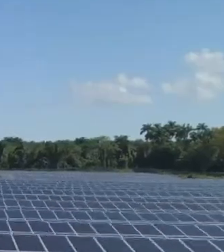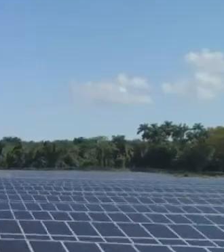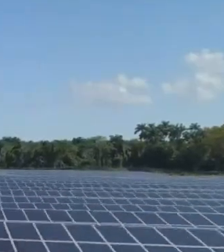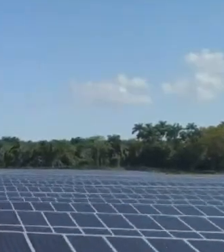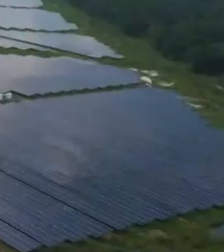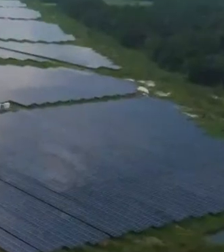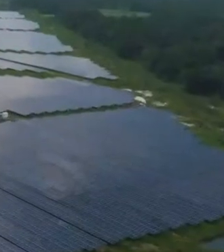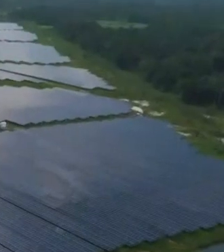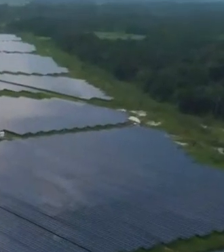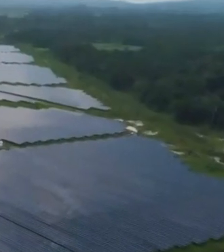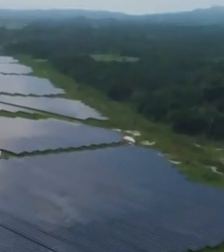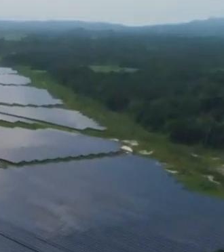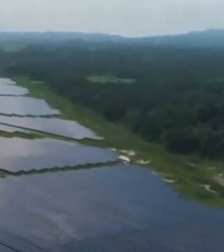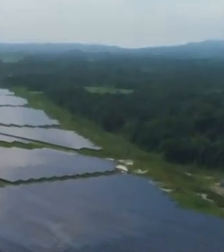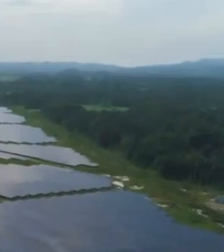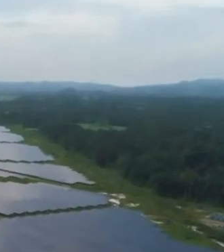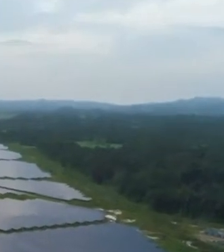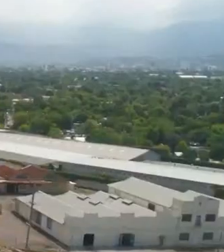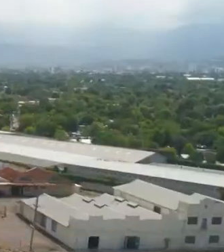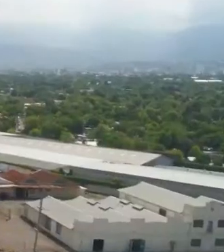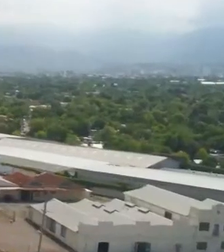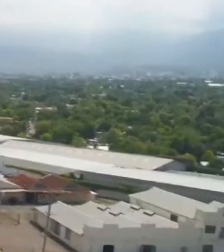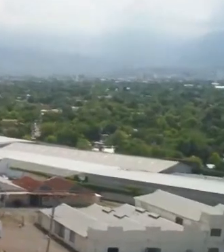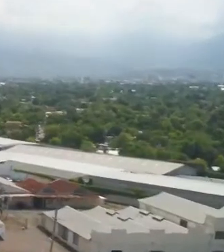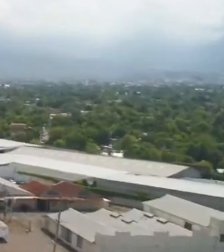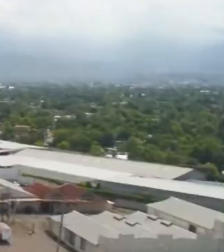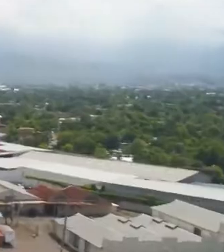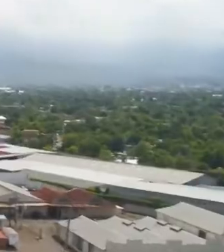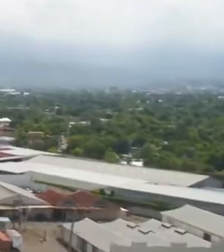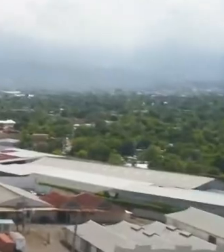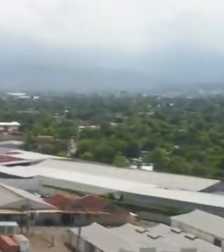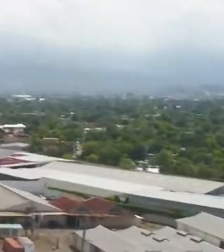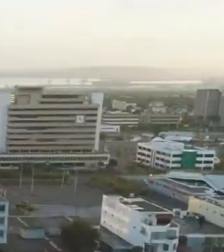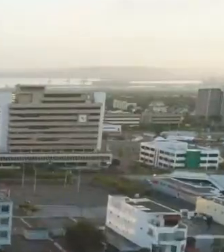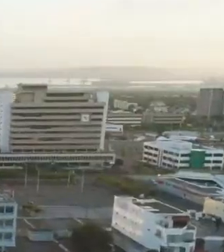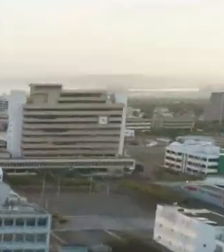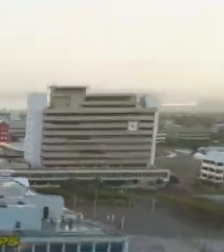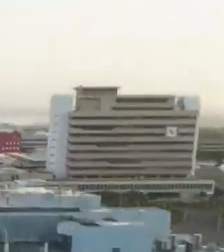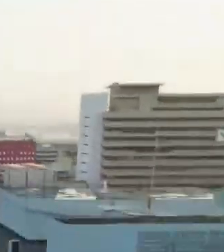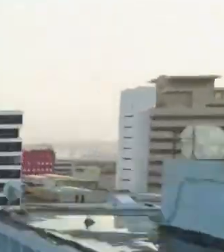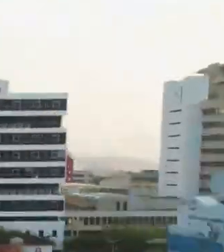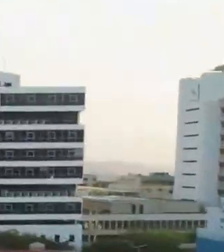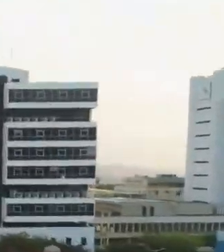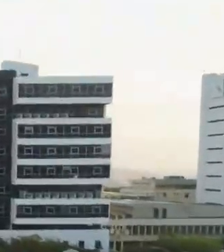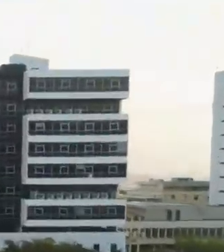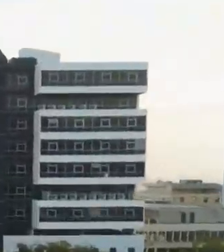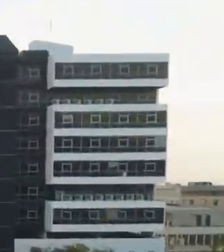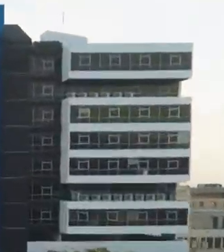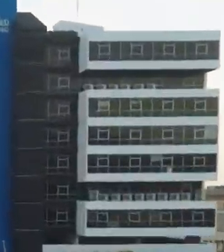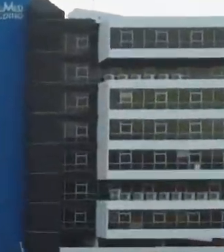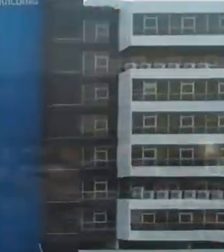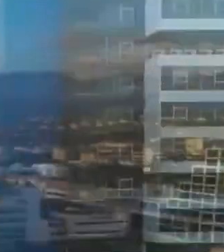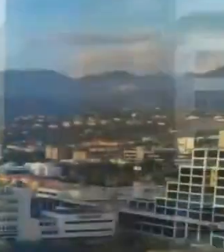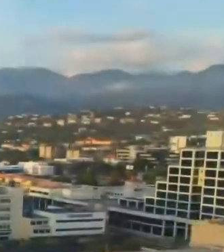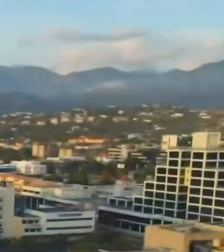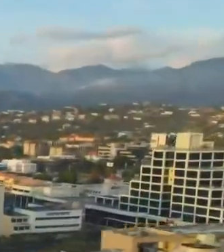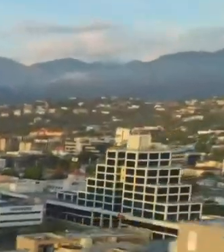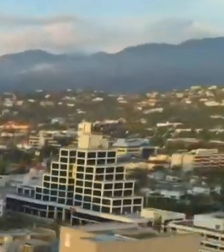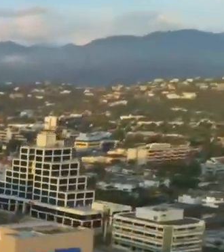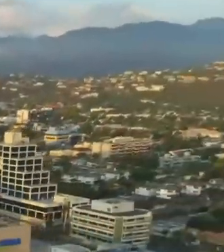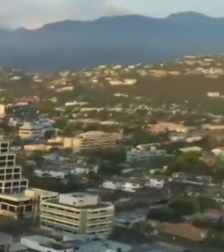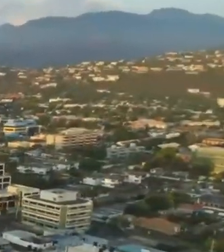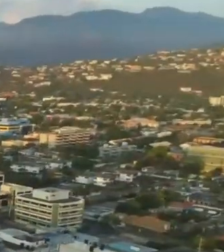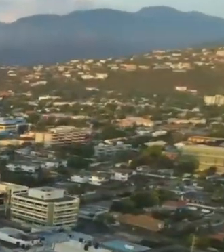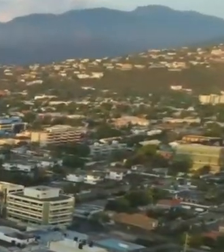with hope and positivity. These are special times. The world as we know it has changed. But home will